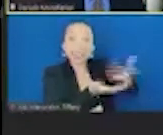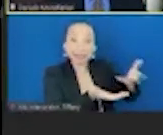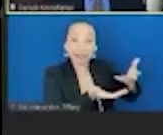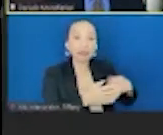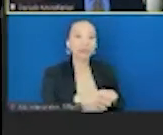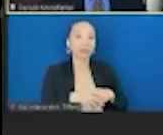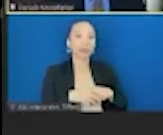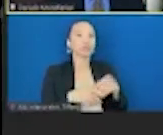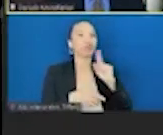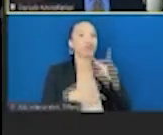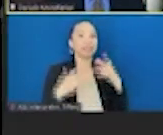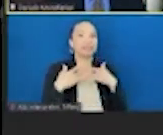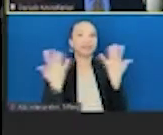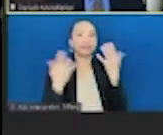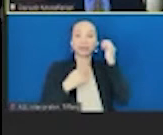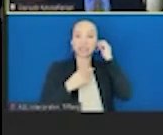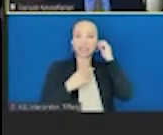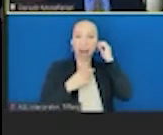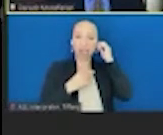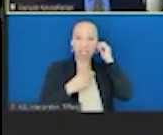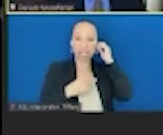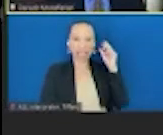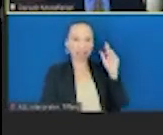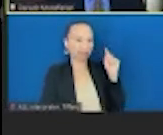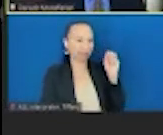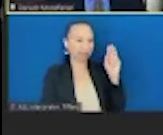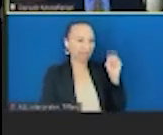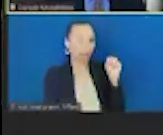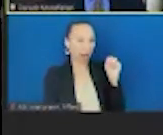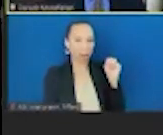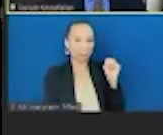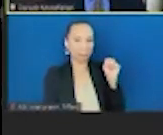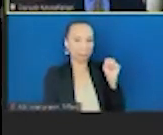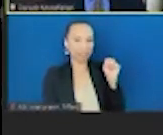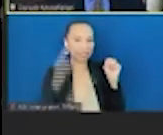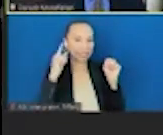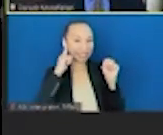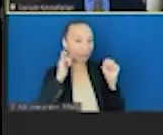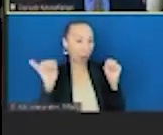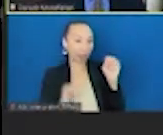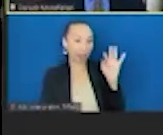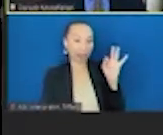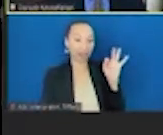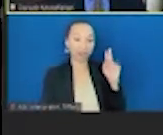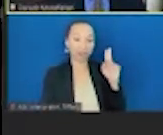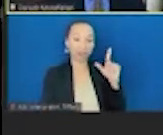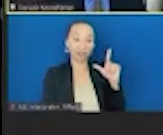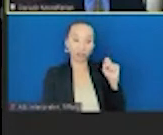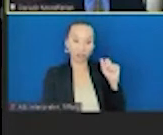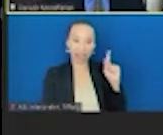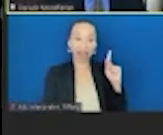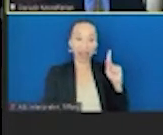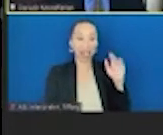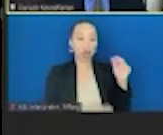Secretary Tom Vilsack, our new USDA Secretary, who is talking a lot about nutrition security. In a Senate confirmation